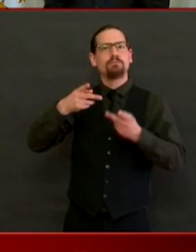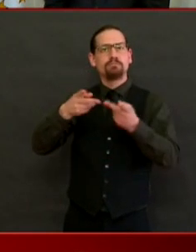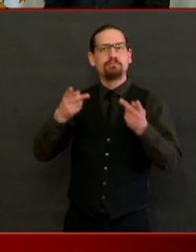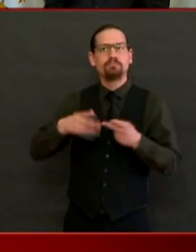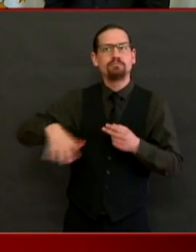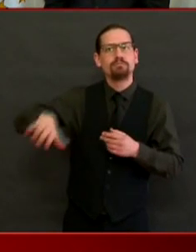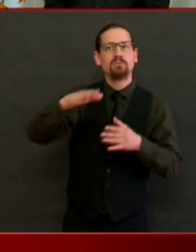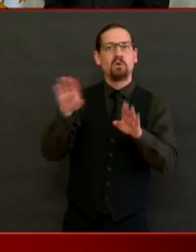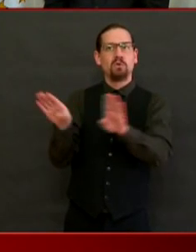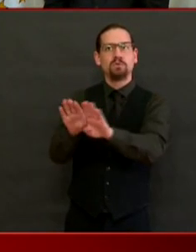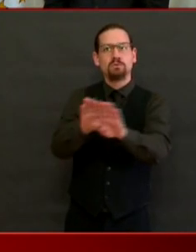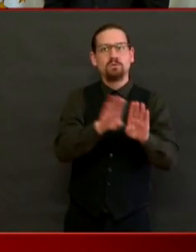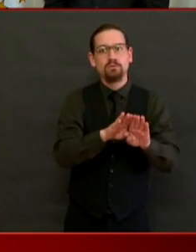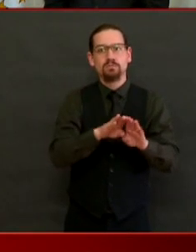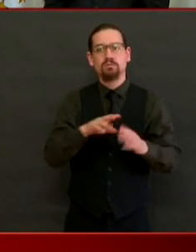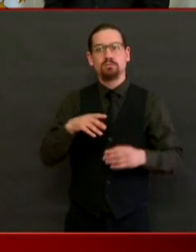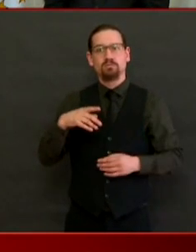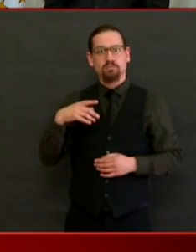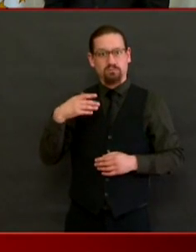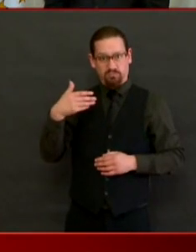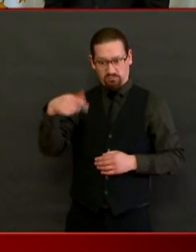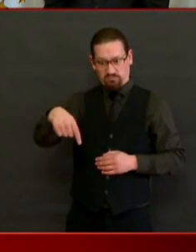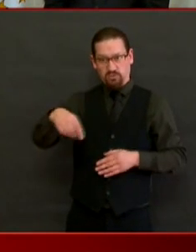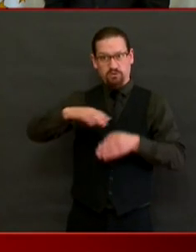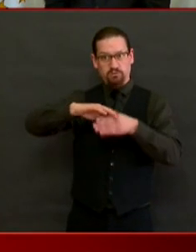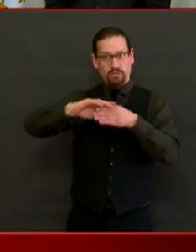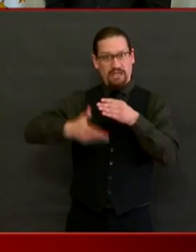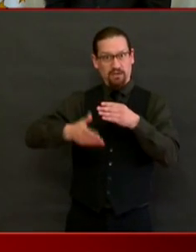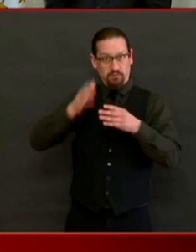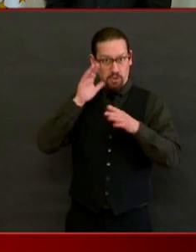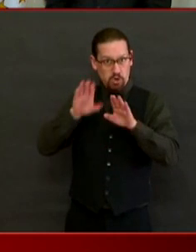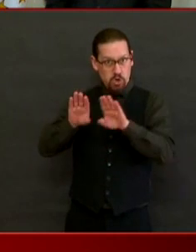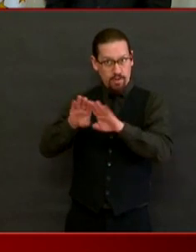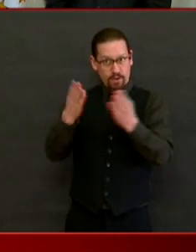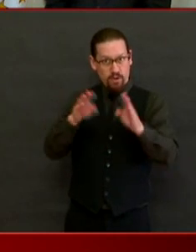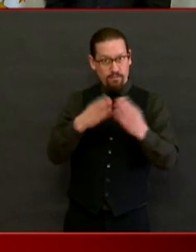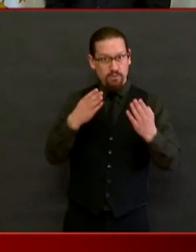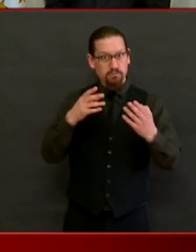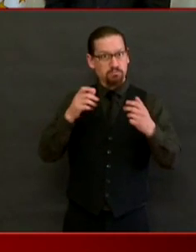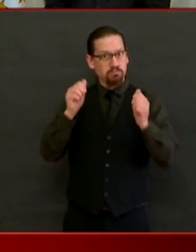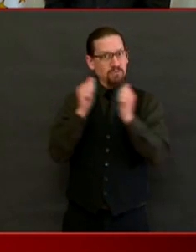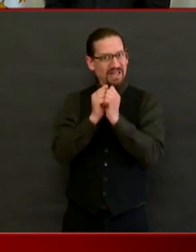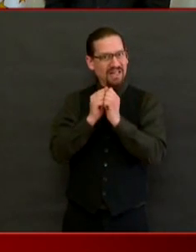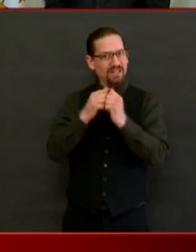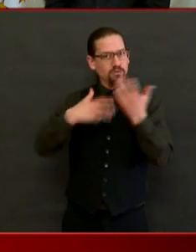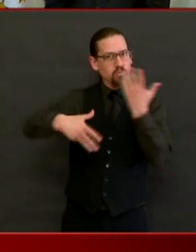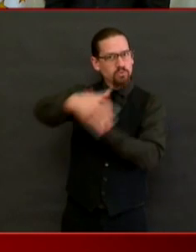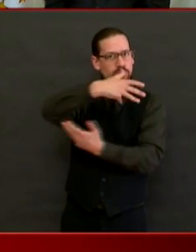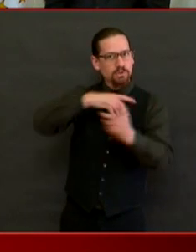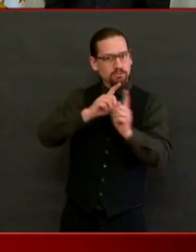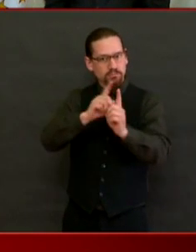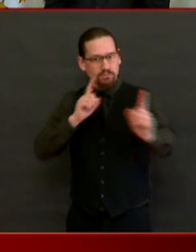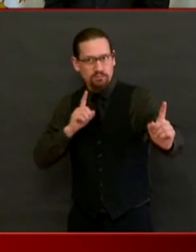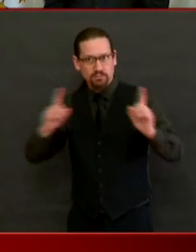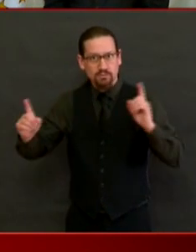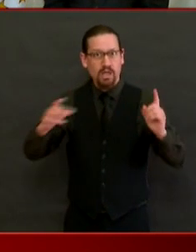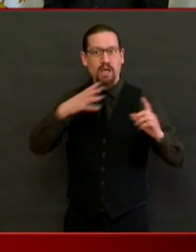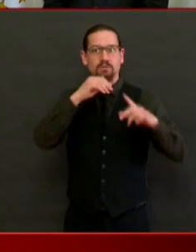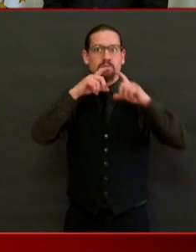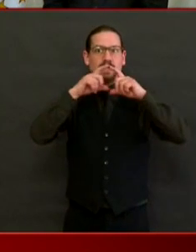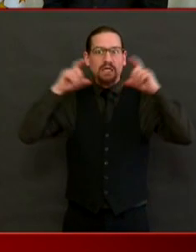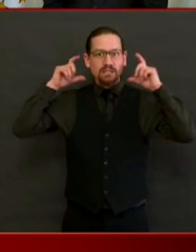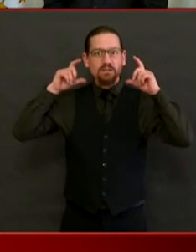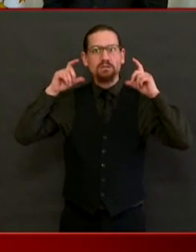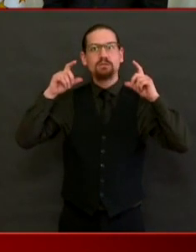the social distancing and cloth covering as a way to reduce foot traffic and the rise in pedestrian versus bike and car